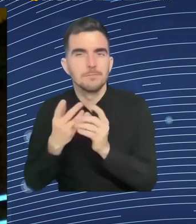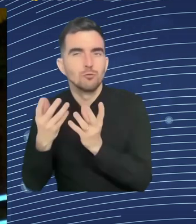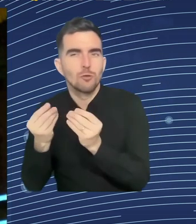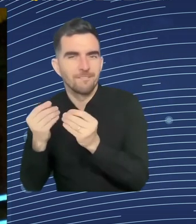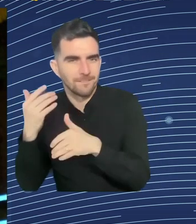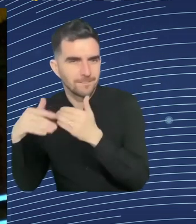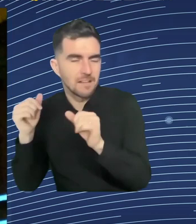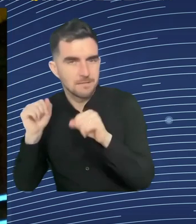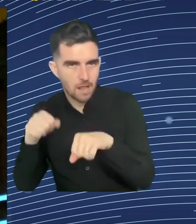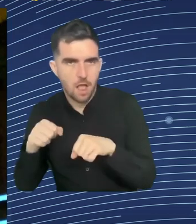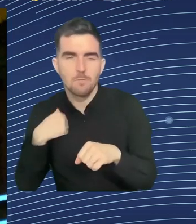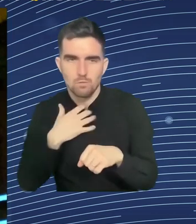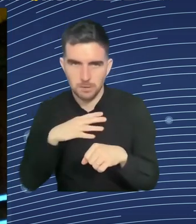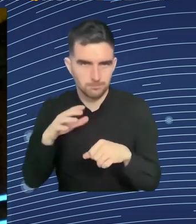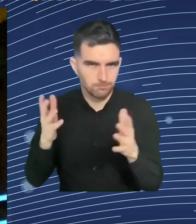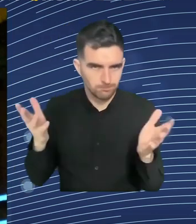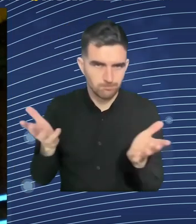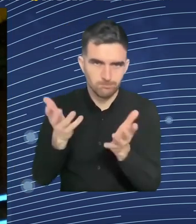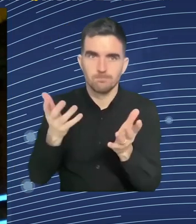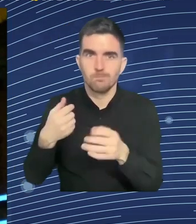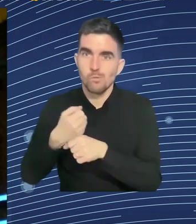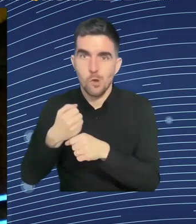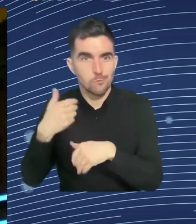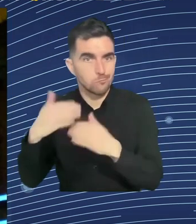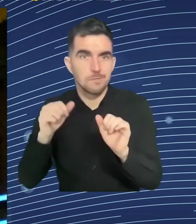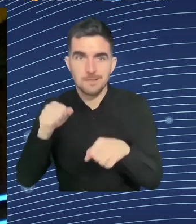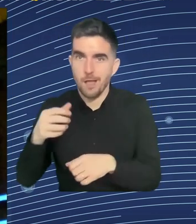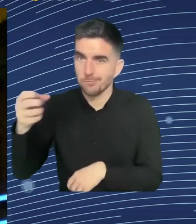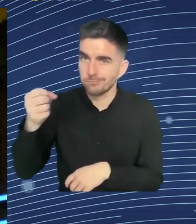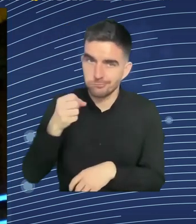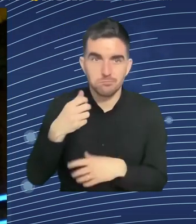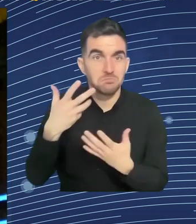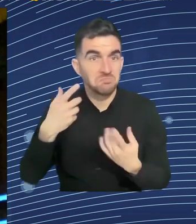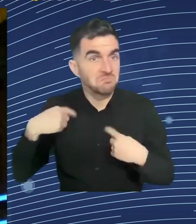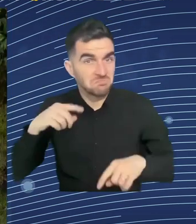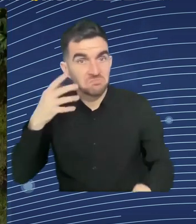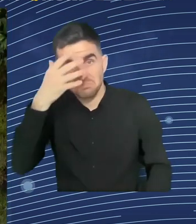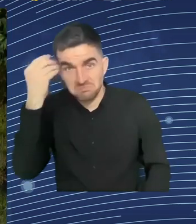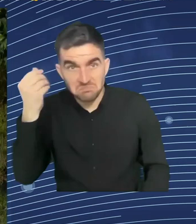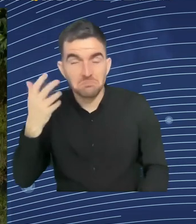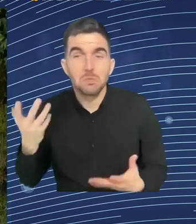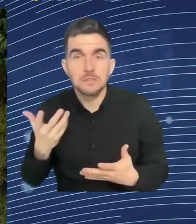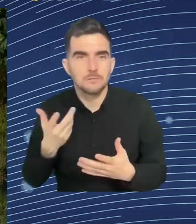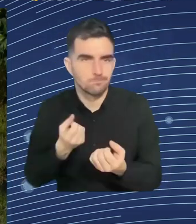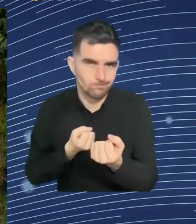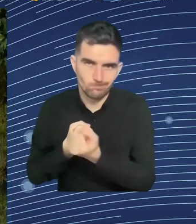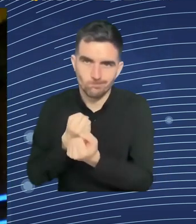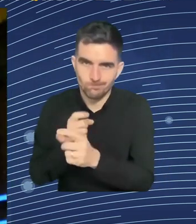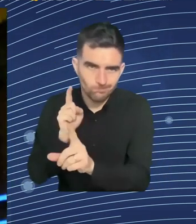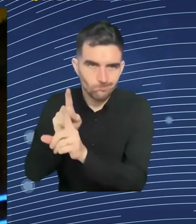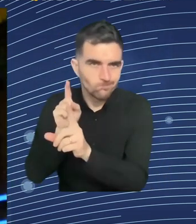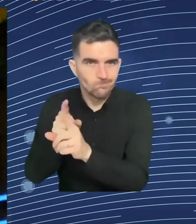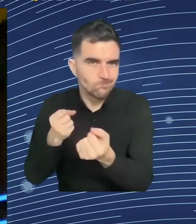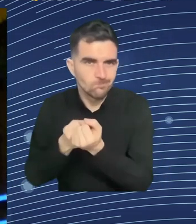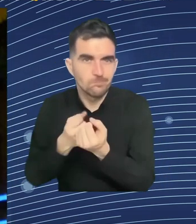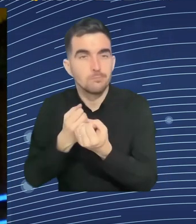need guidance even when they do get the job to make sure they're happy, to make sure their employer's How does that guidance look like? Guidance is actually provided